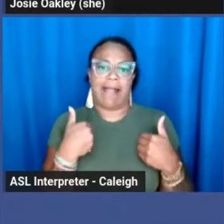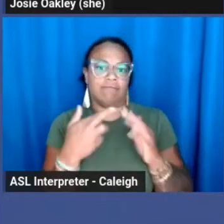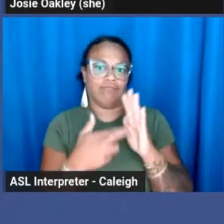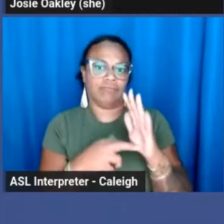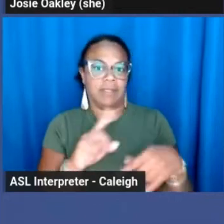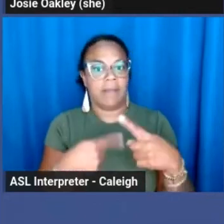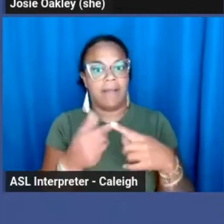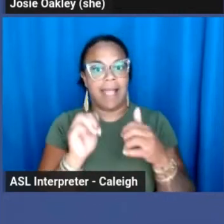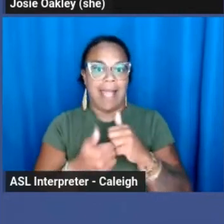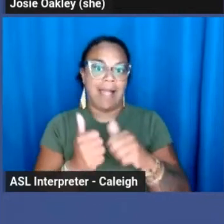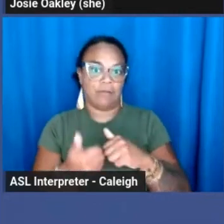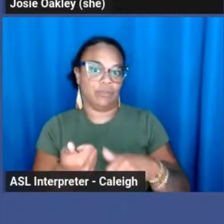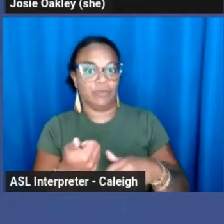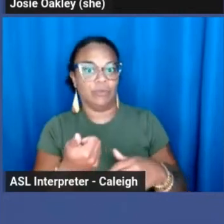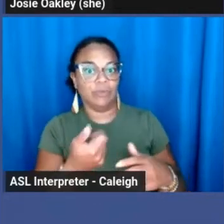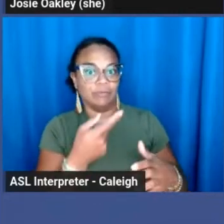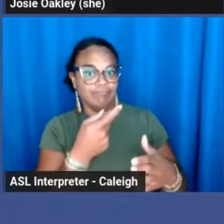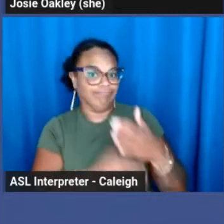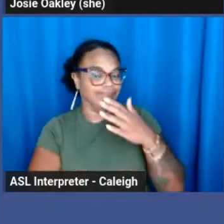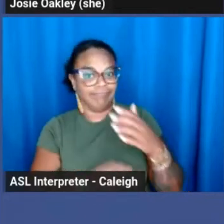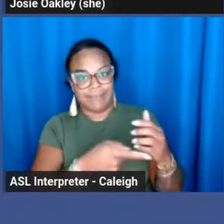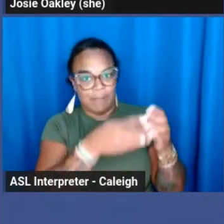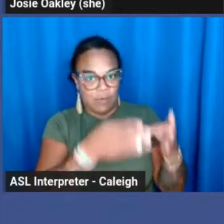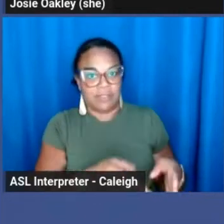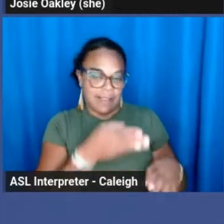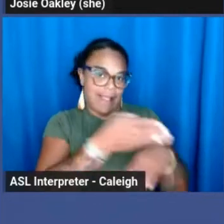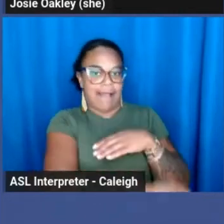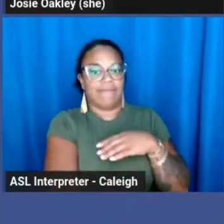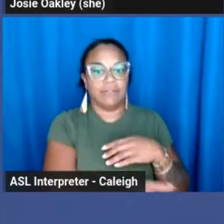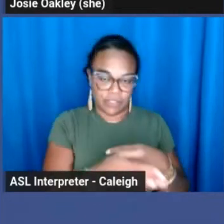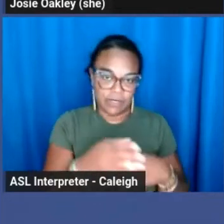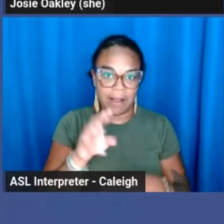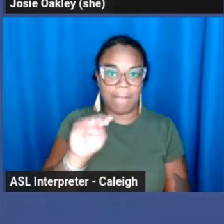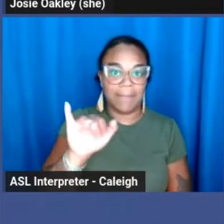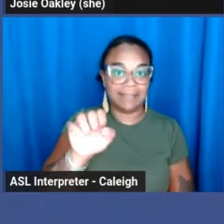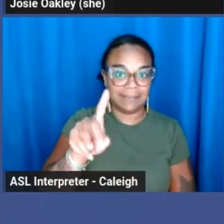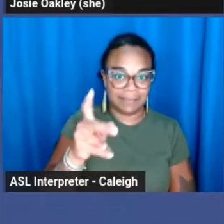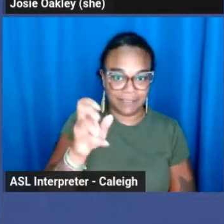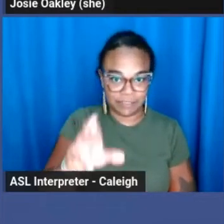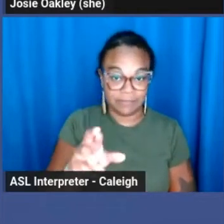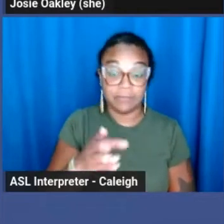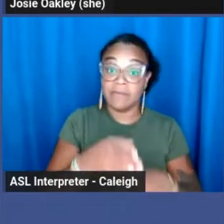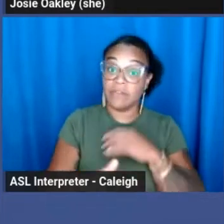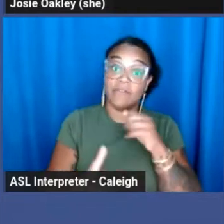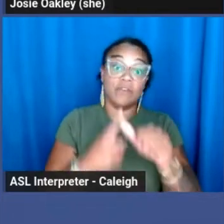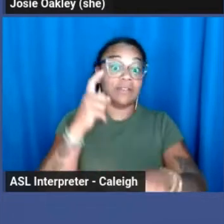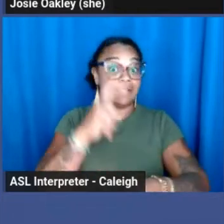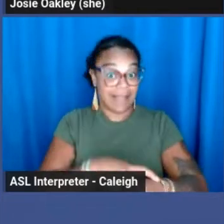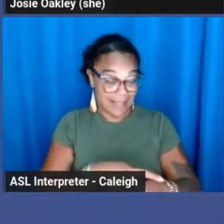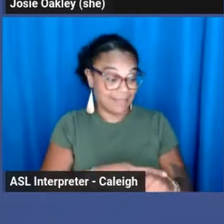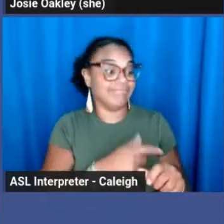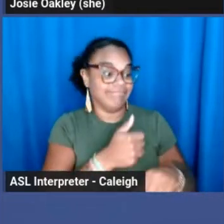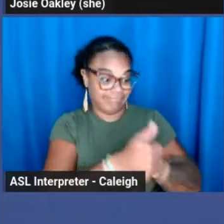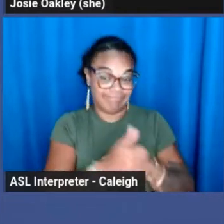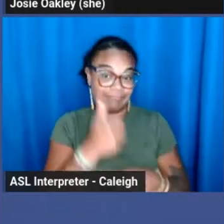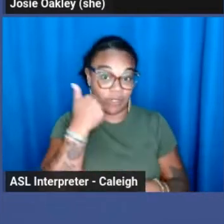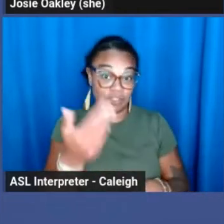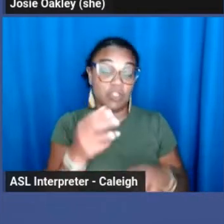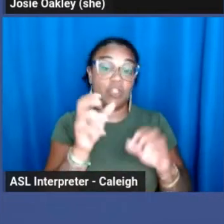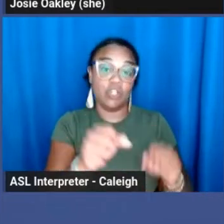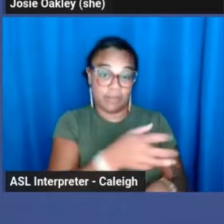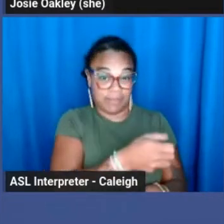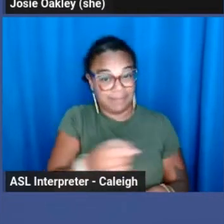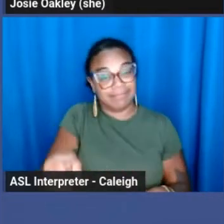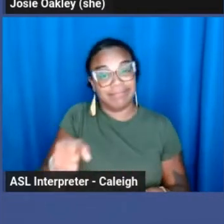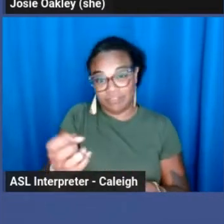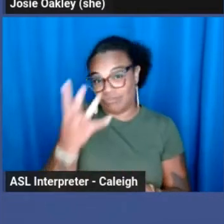after a misdemeanor. So for your first offense of being convicted of prostitution, you could get up to one year